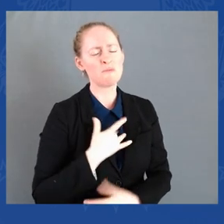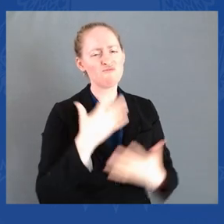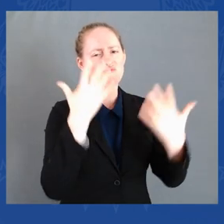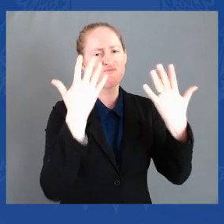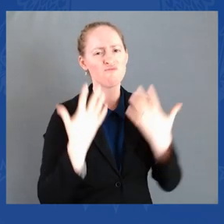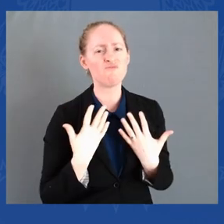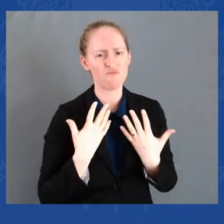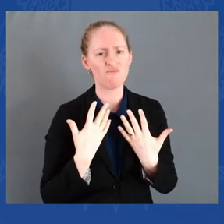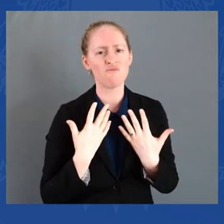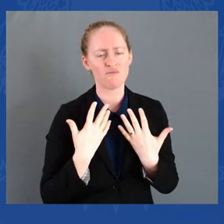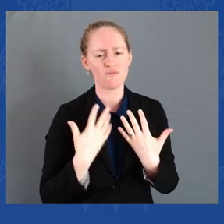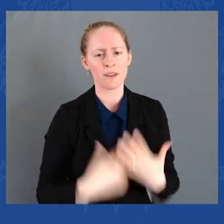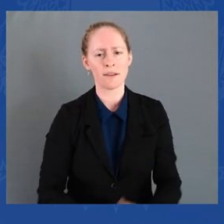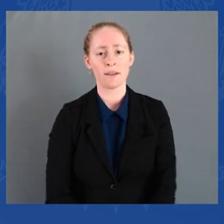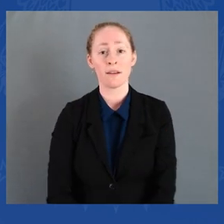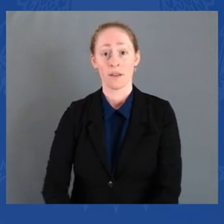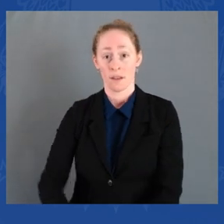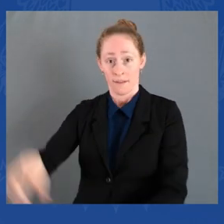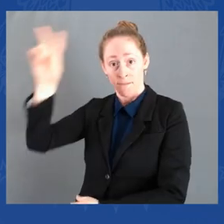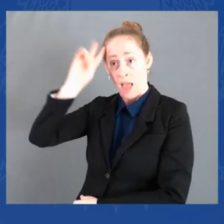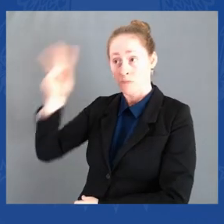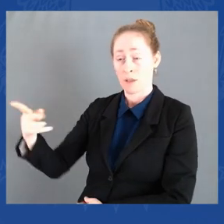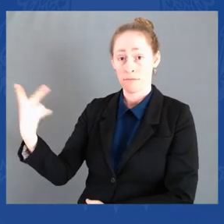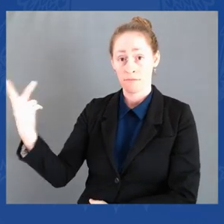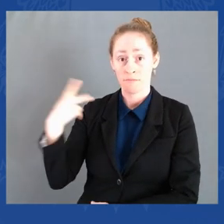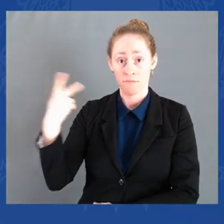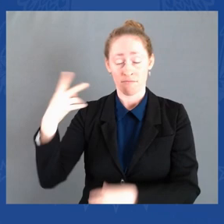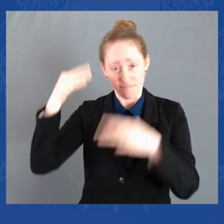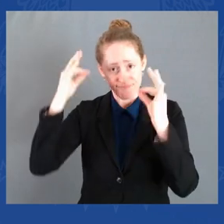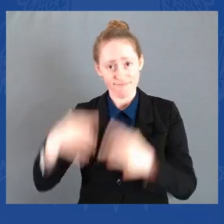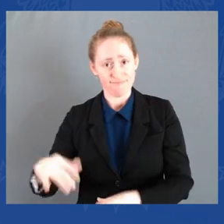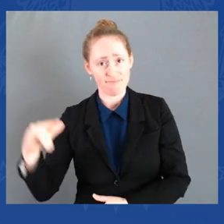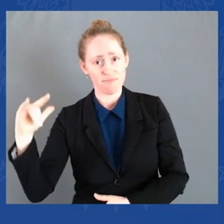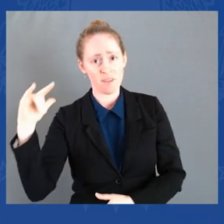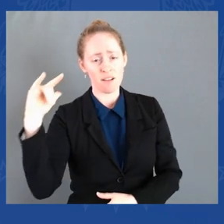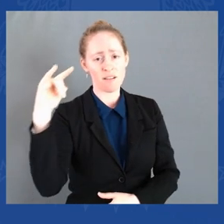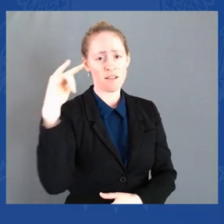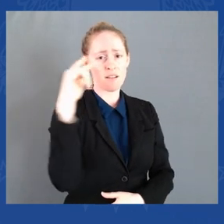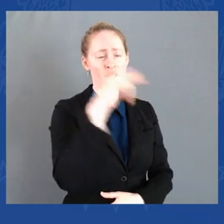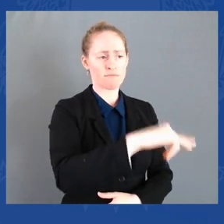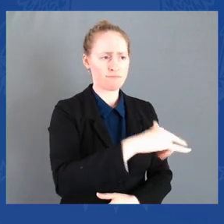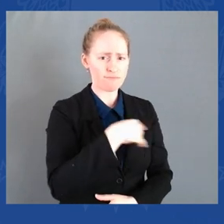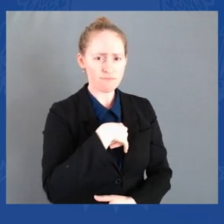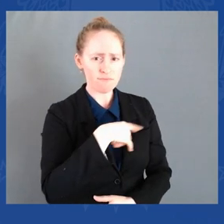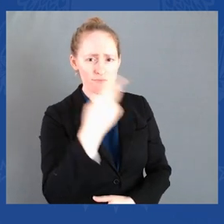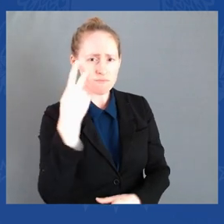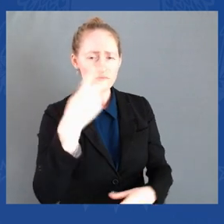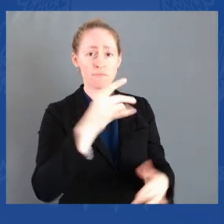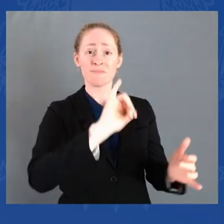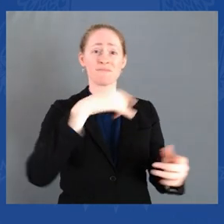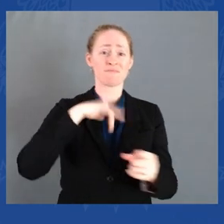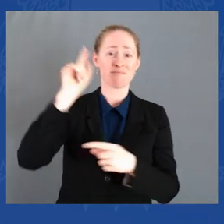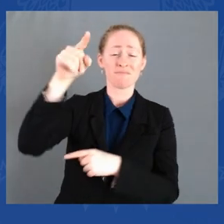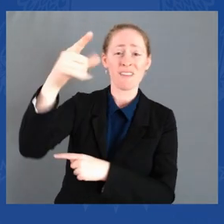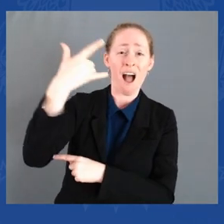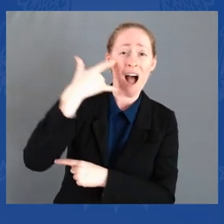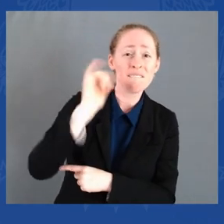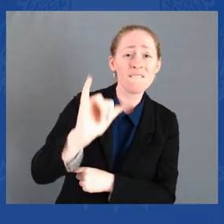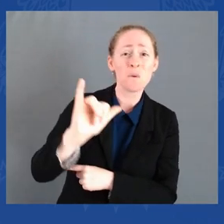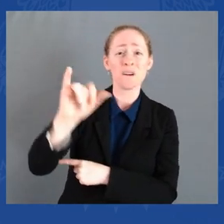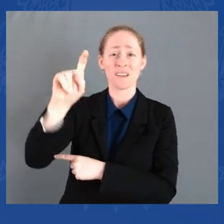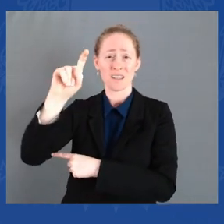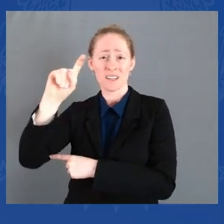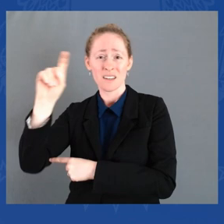we've seen hate crime shootings in Orange County, California, Dallas, Texas, just last week. Jill and I just got back from Buffalo,